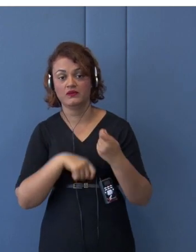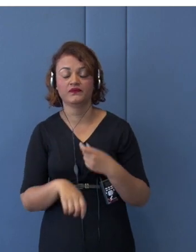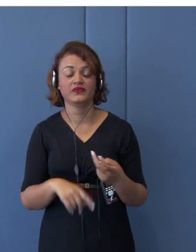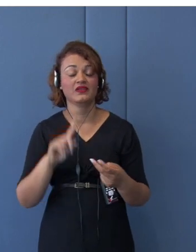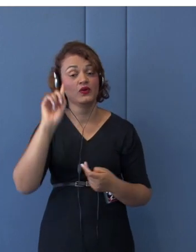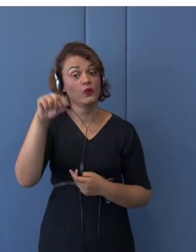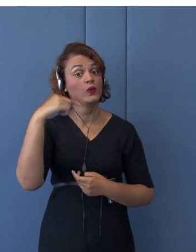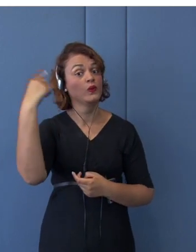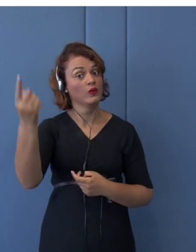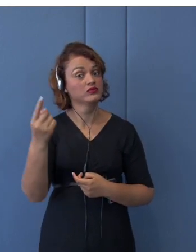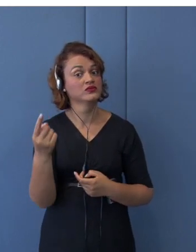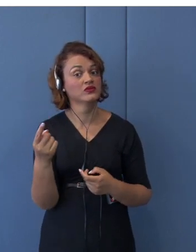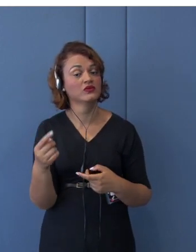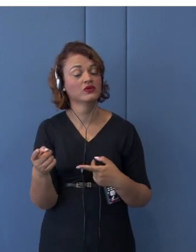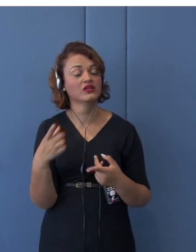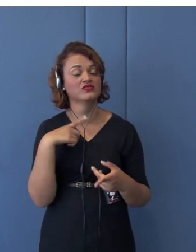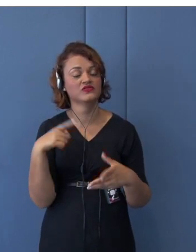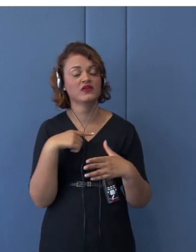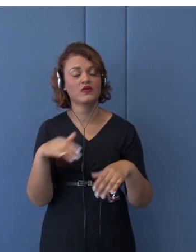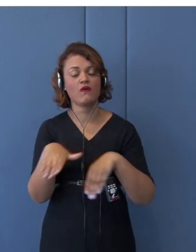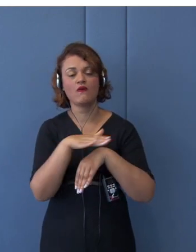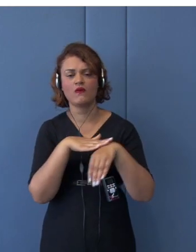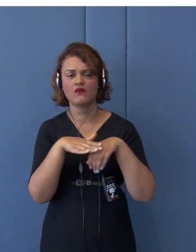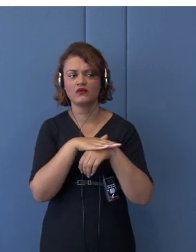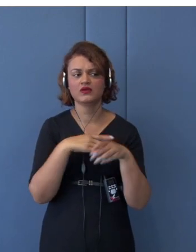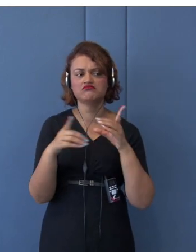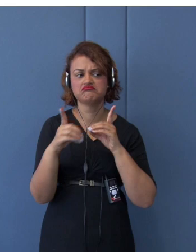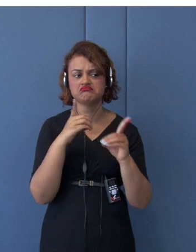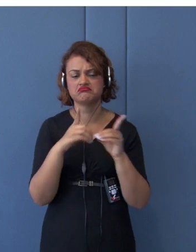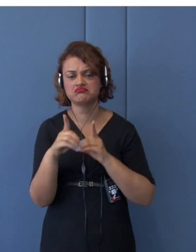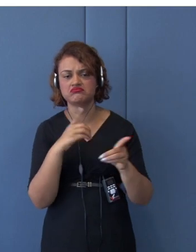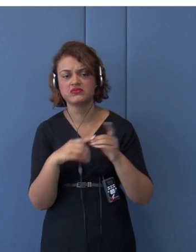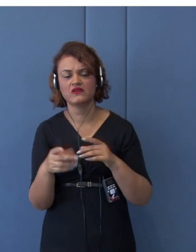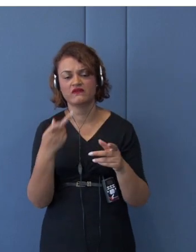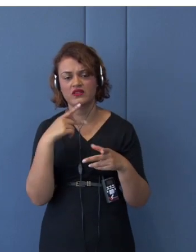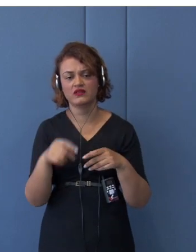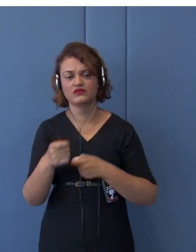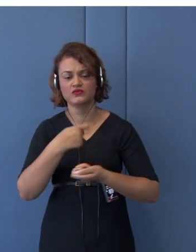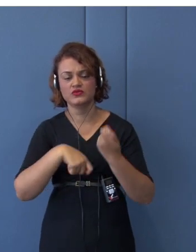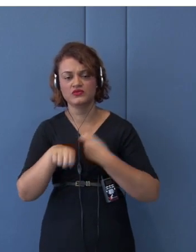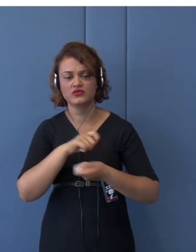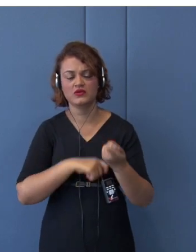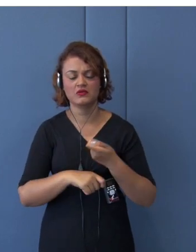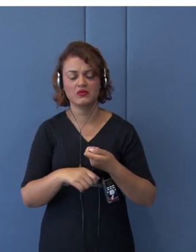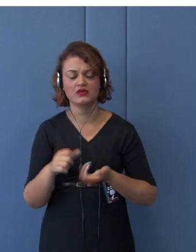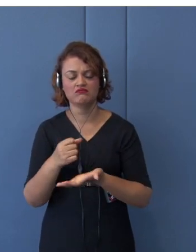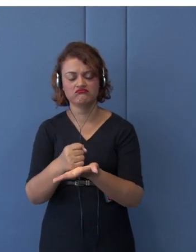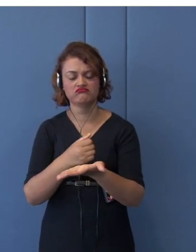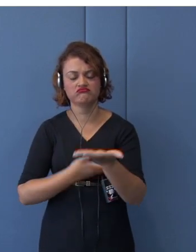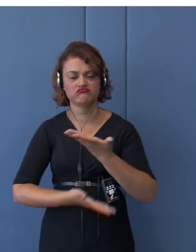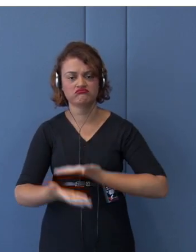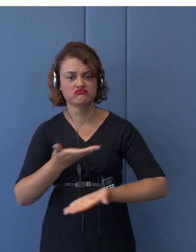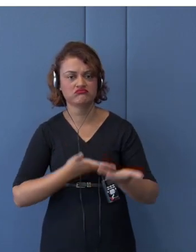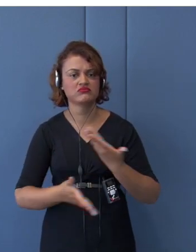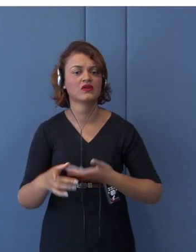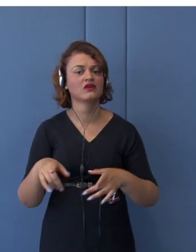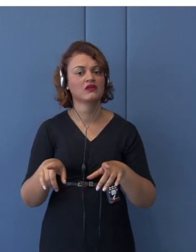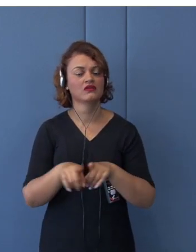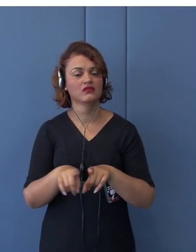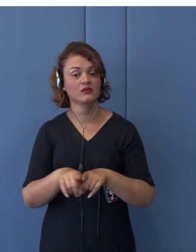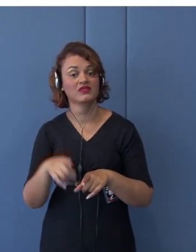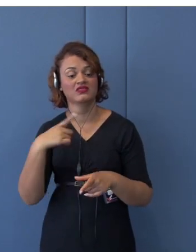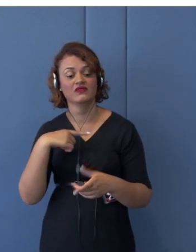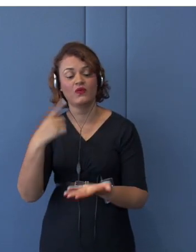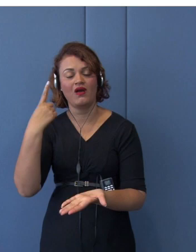since April 2018. But more significantly, we have this trade agreement on